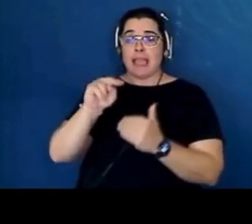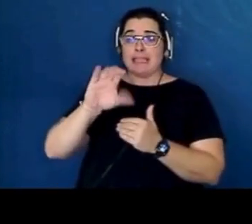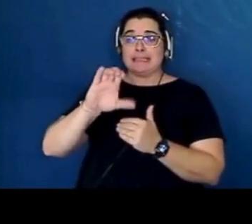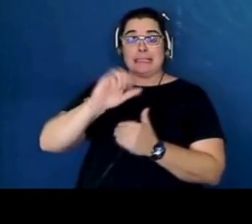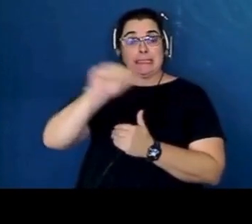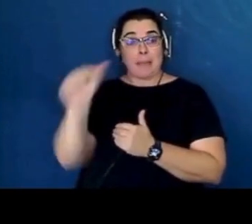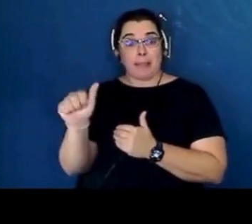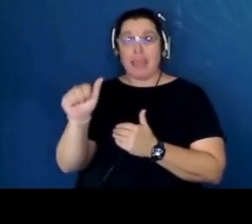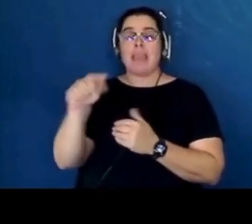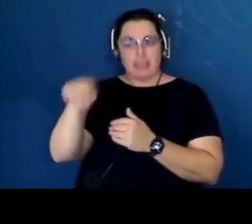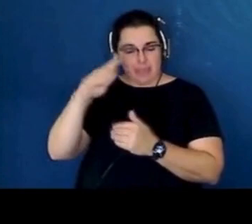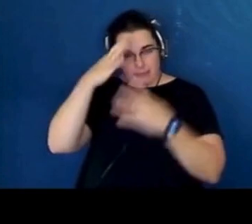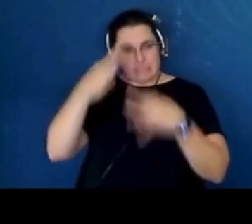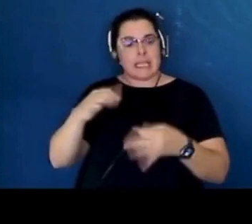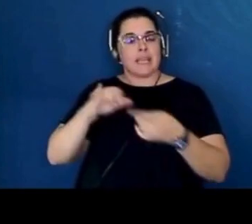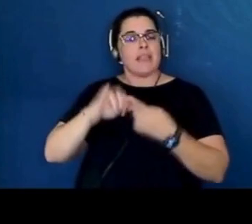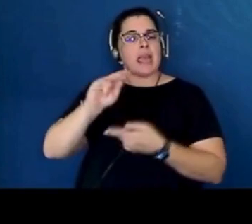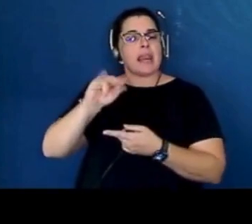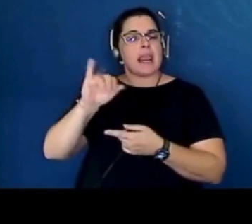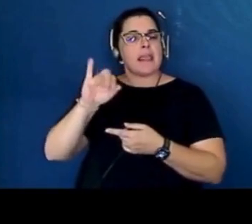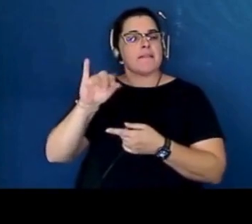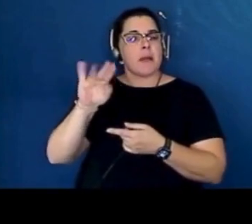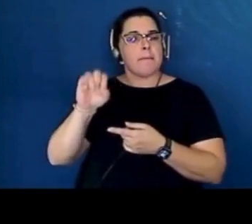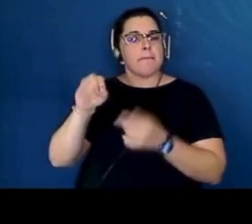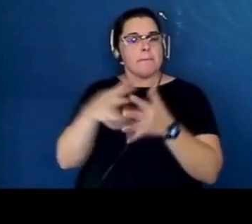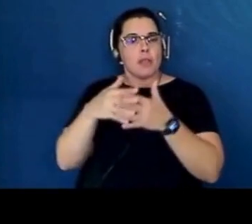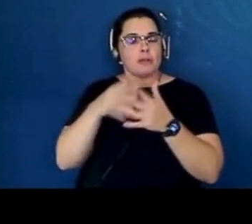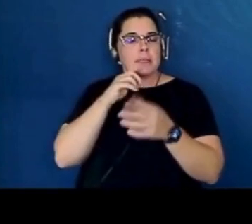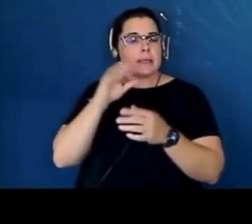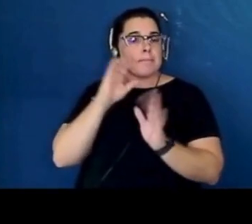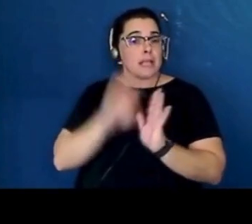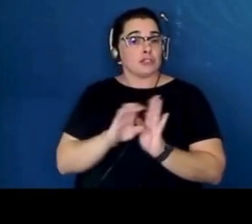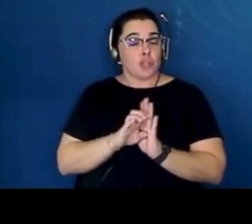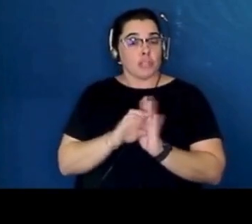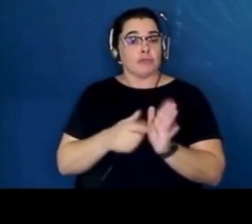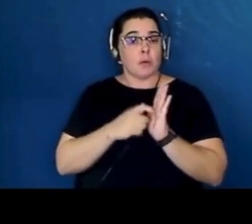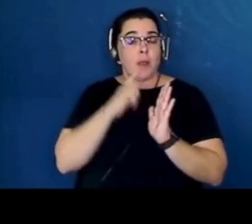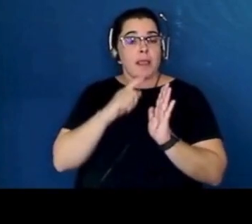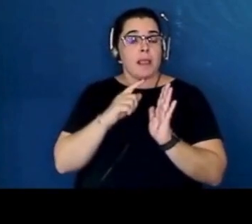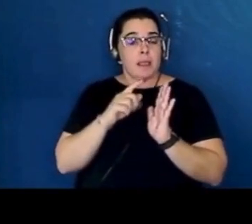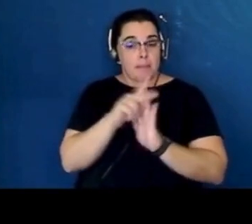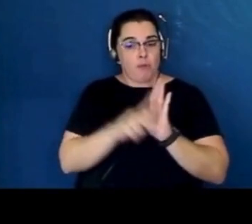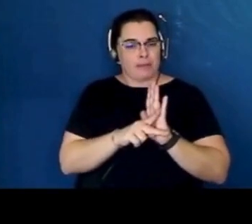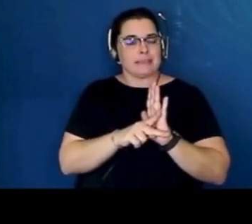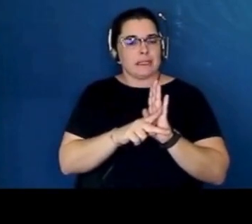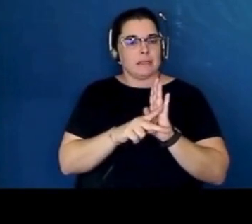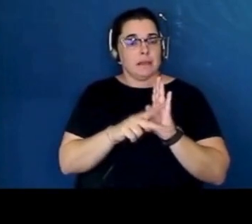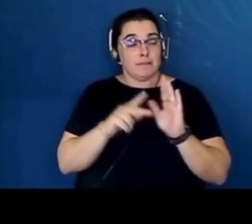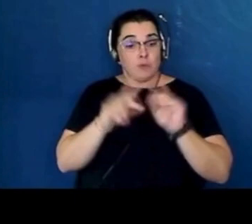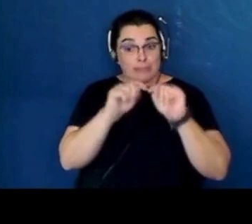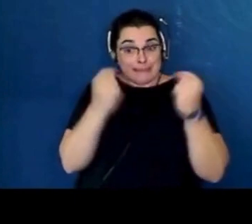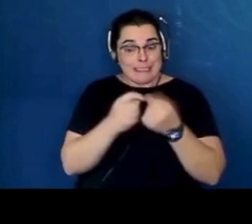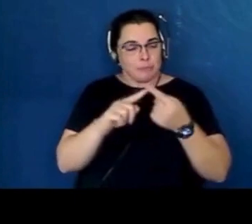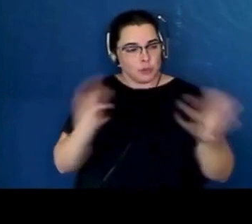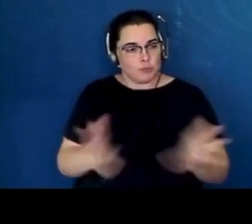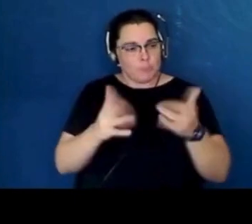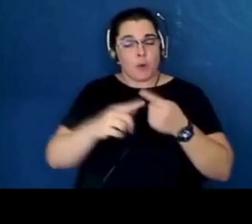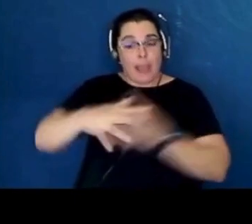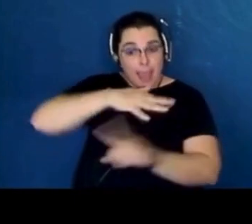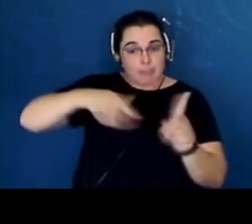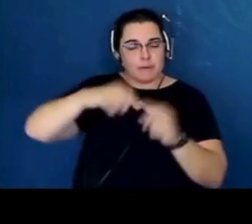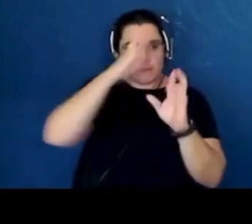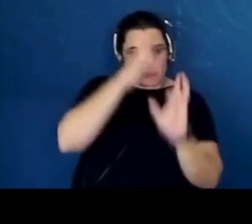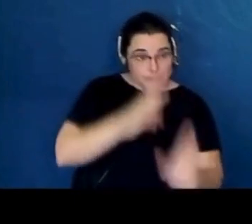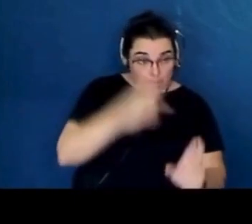has determined that Native American mascots violate their policy requiring teams to promote, quote, an atmosphere of respect